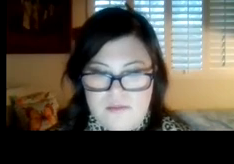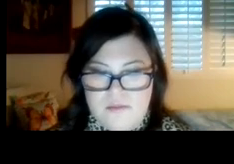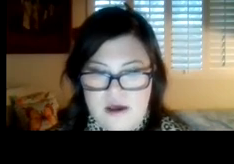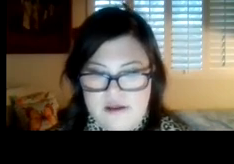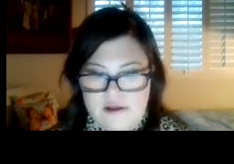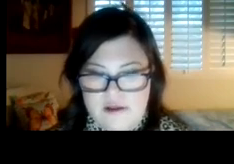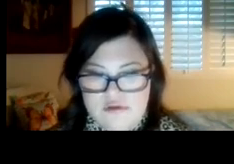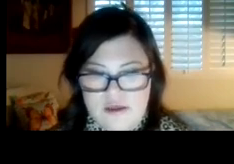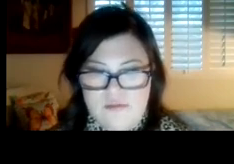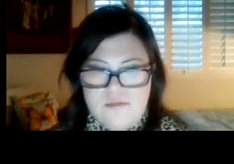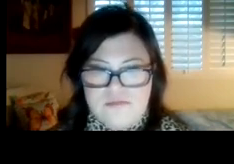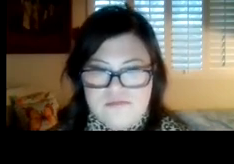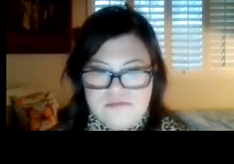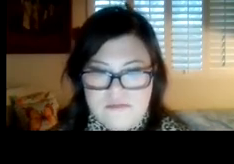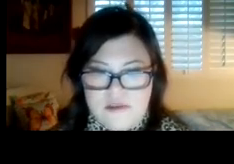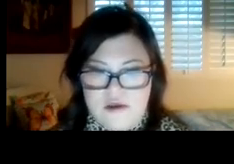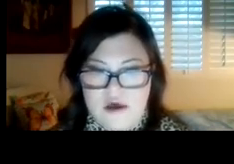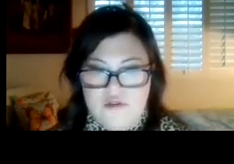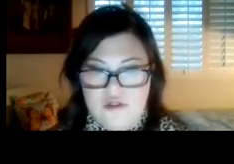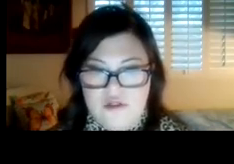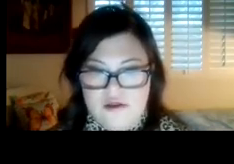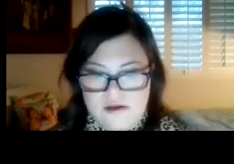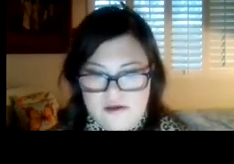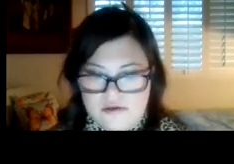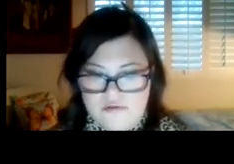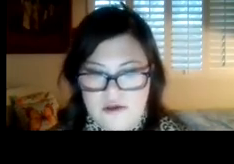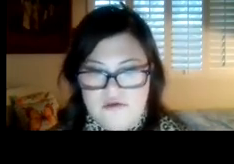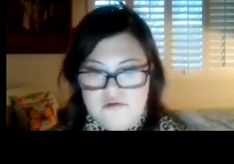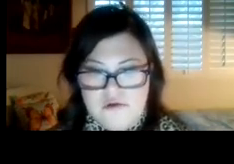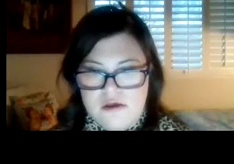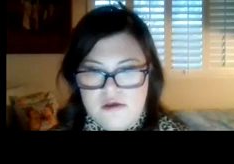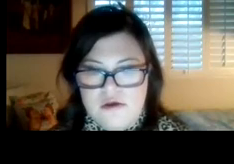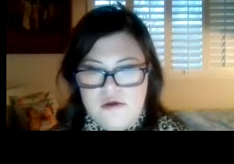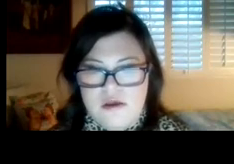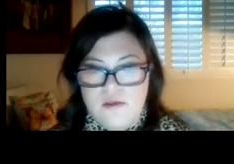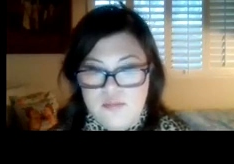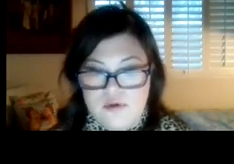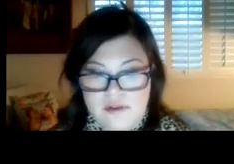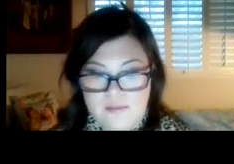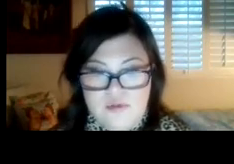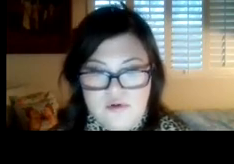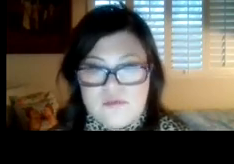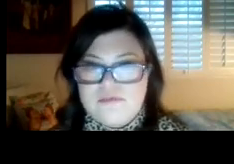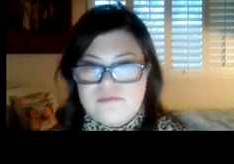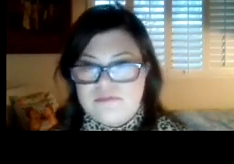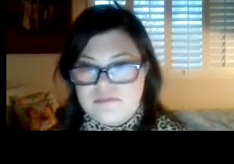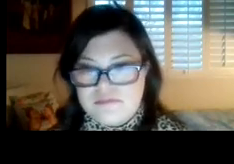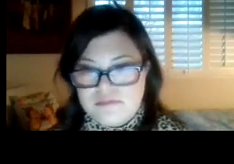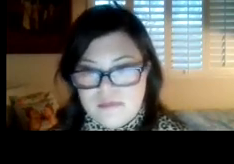My duty, the athletic director, the principal.